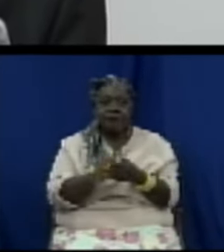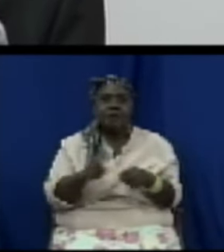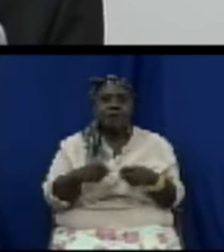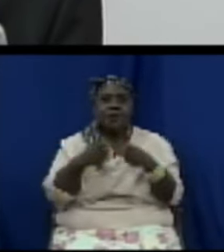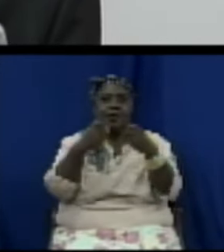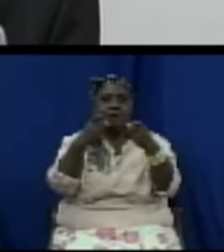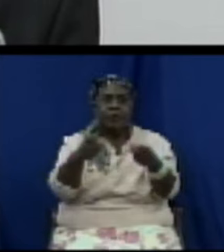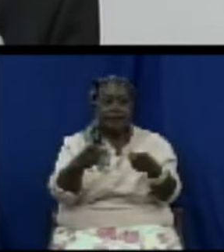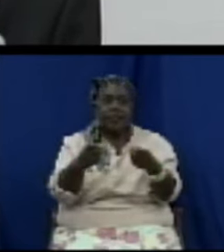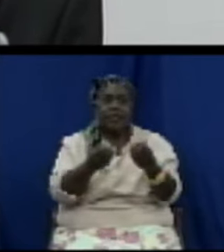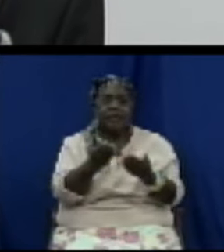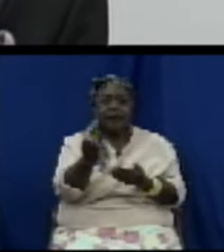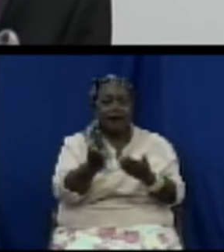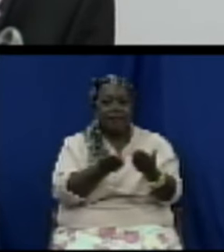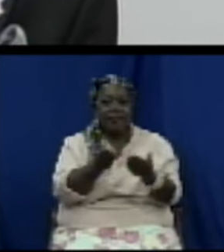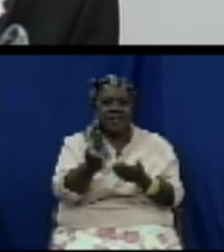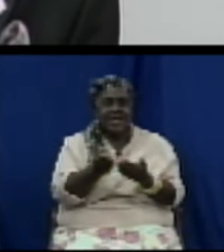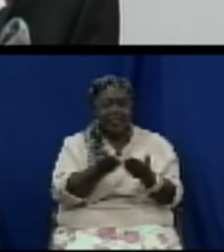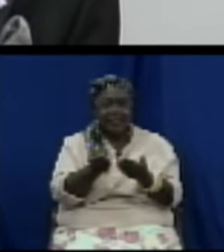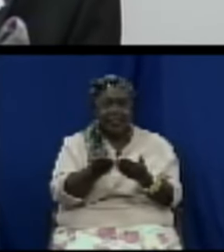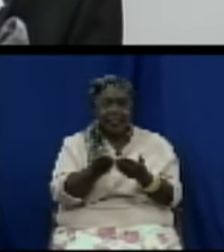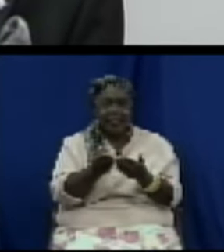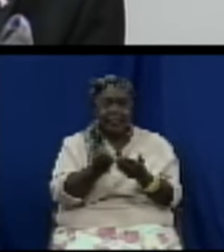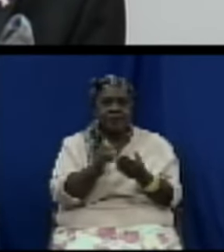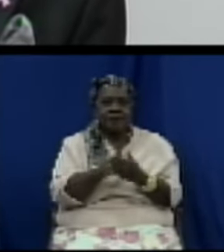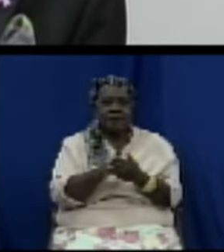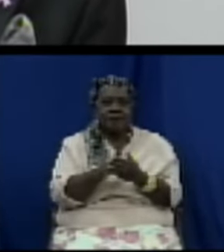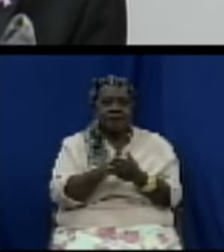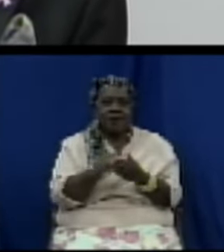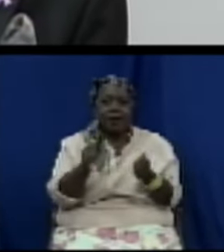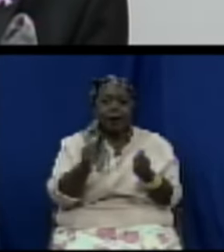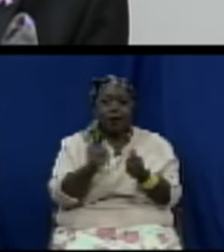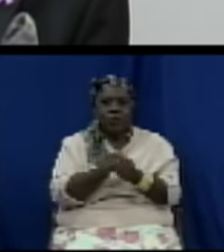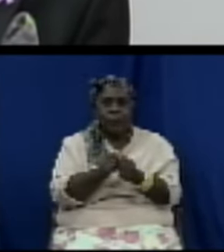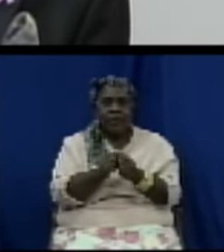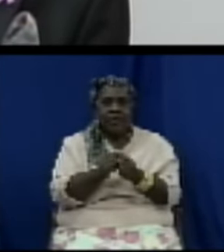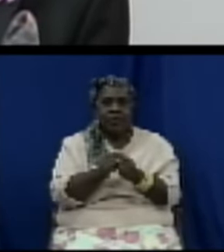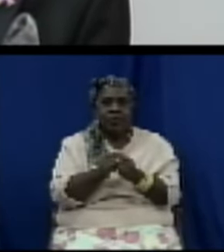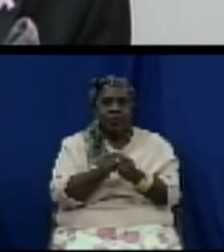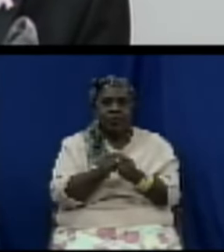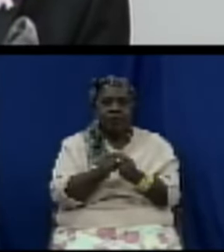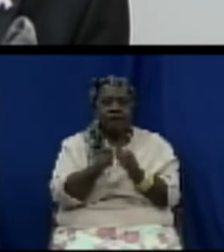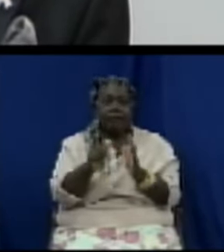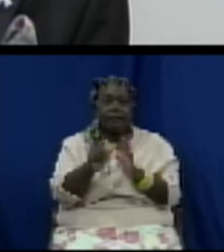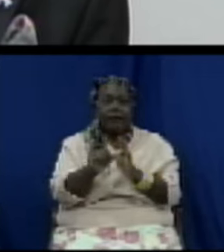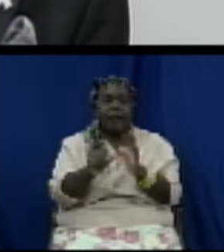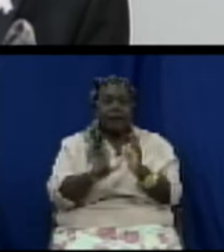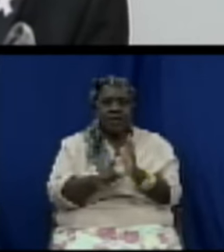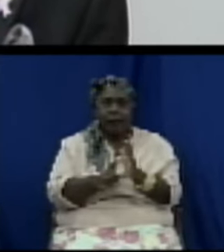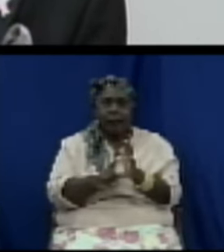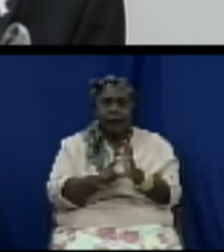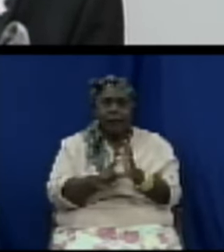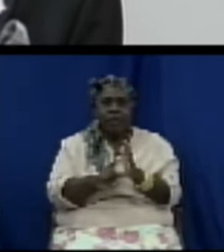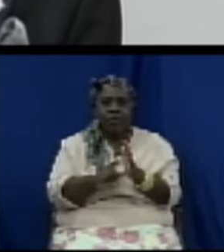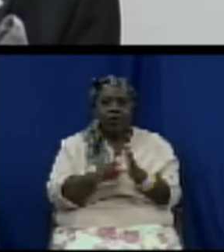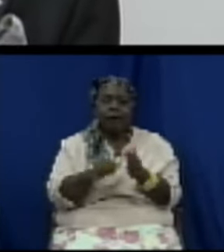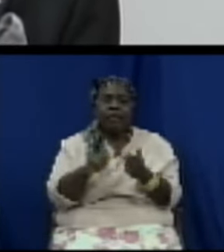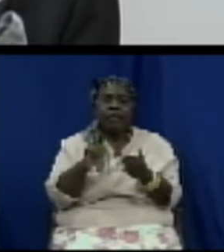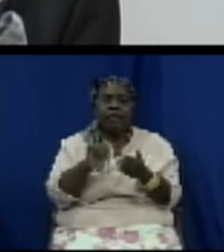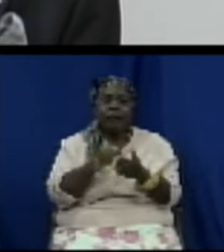in compliance with the applicable regulations with the standards with the codes